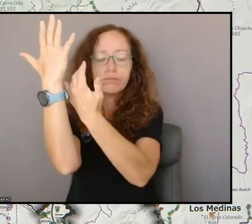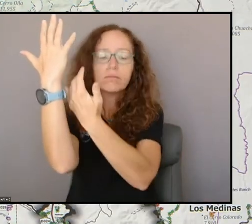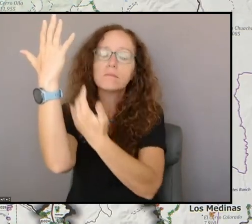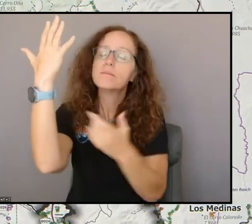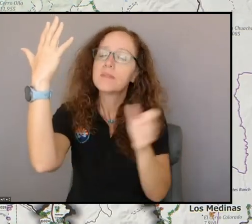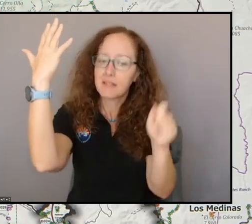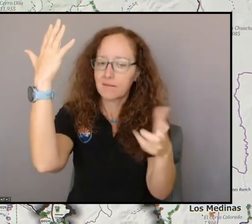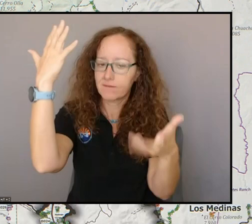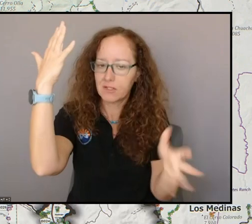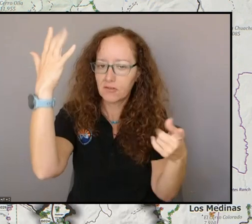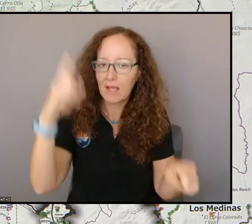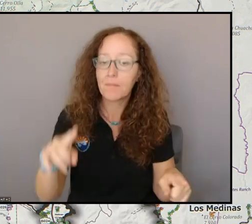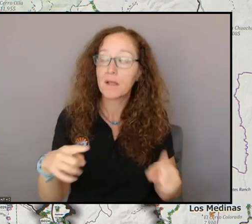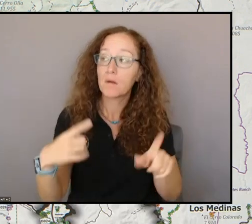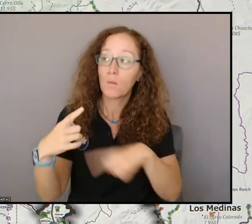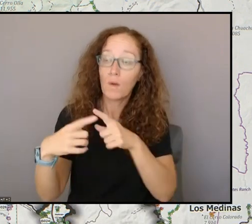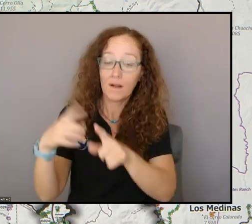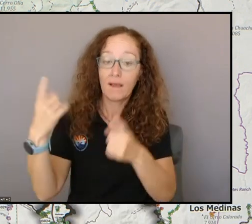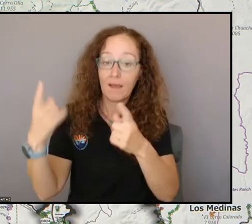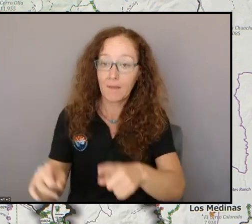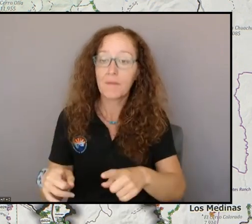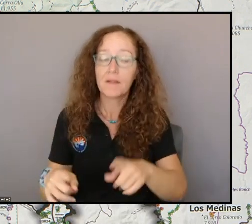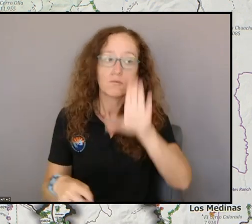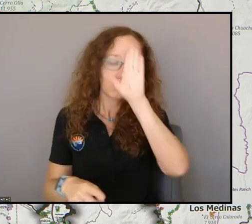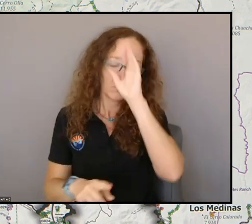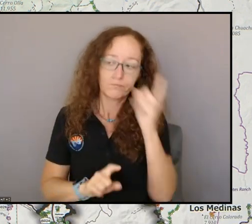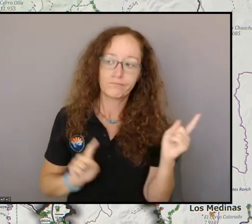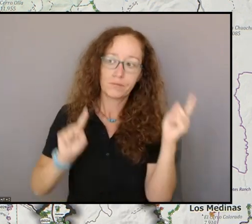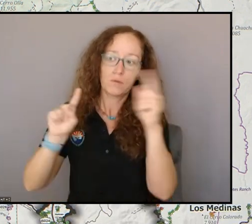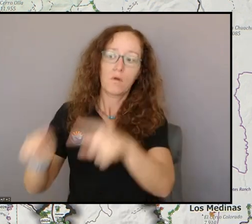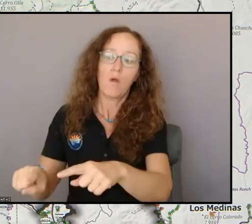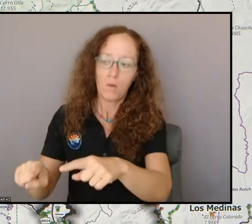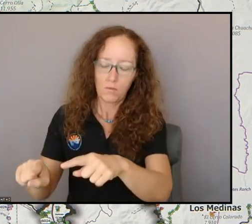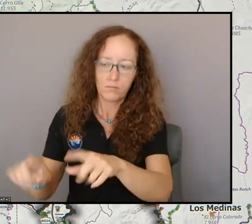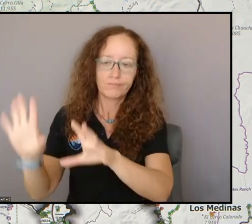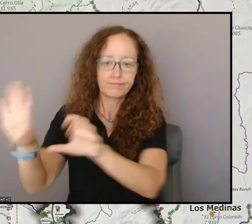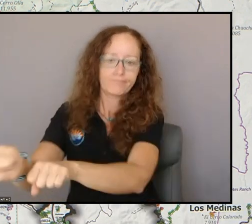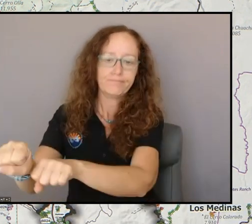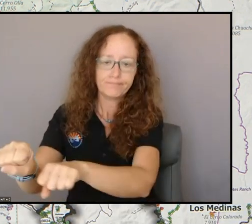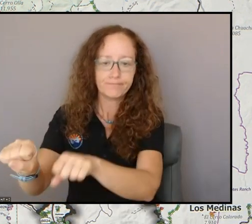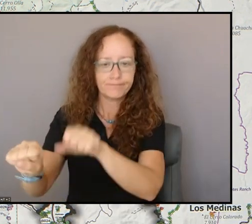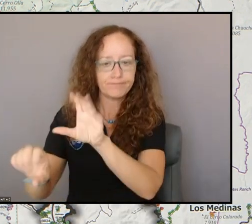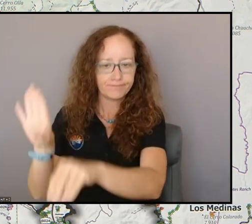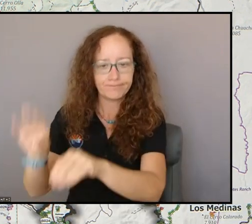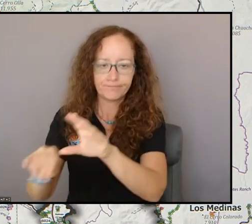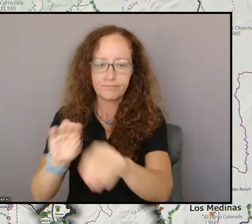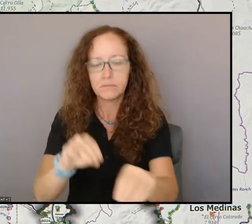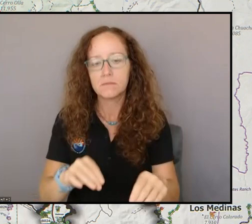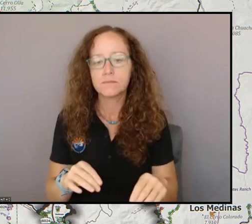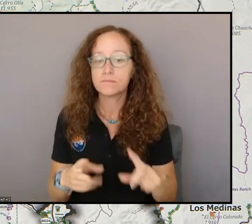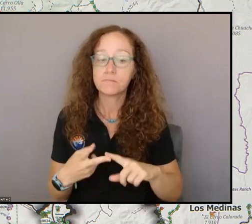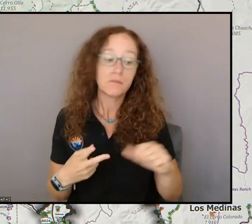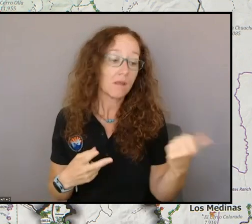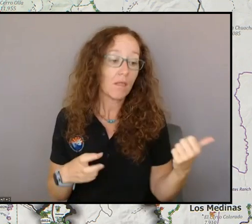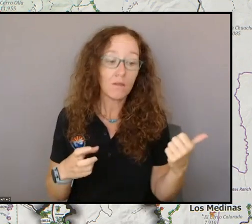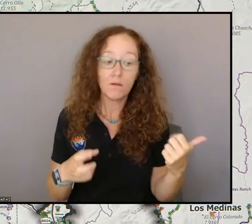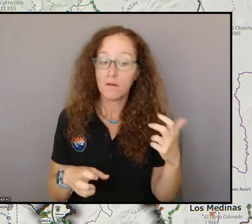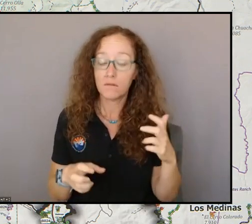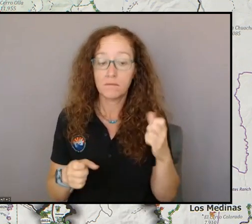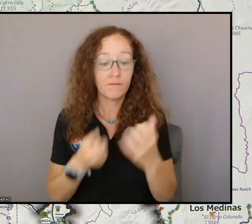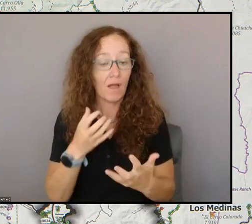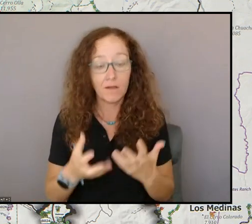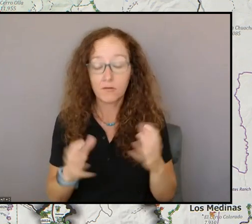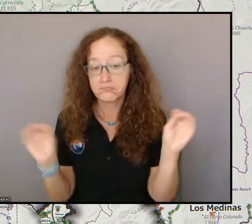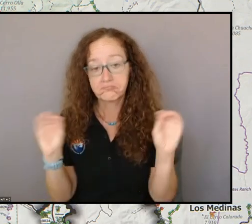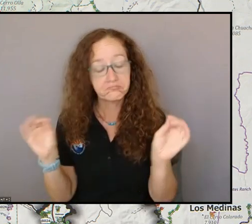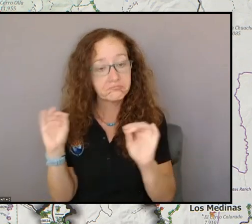those as they pop up and otherwise we've had no other issues as far as fire and that goes. We've had